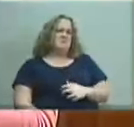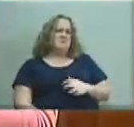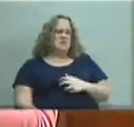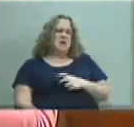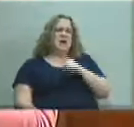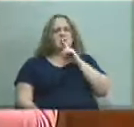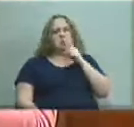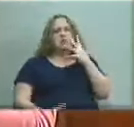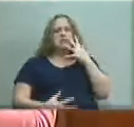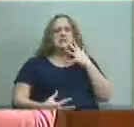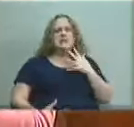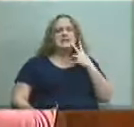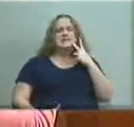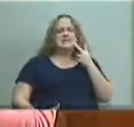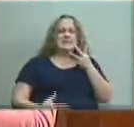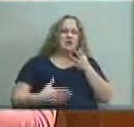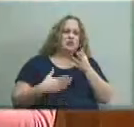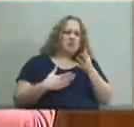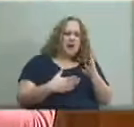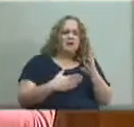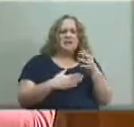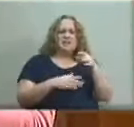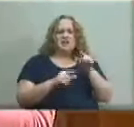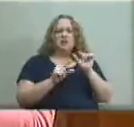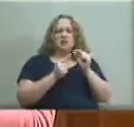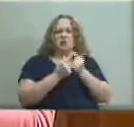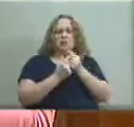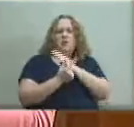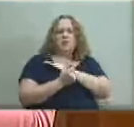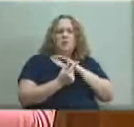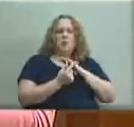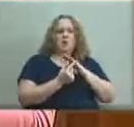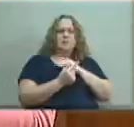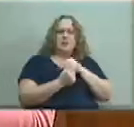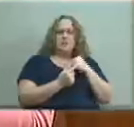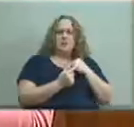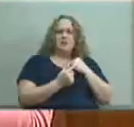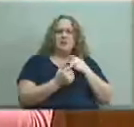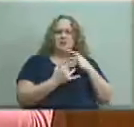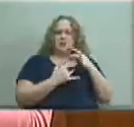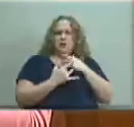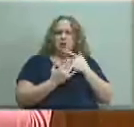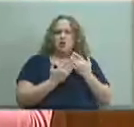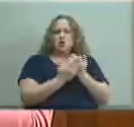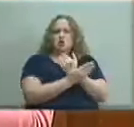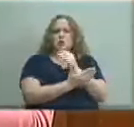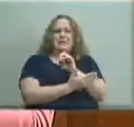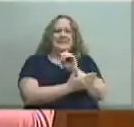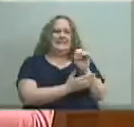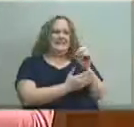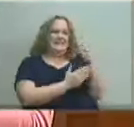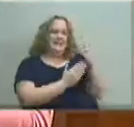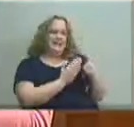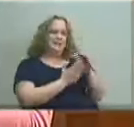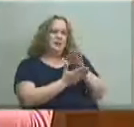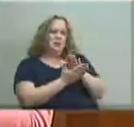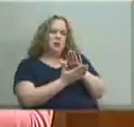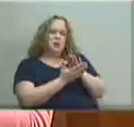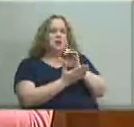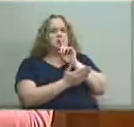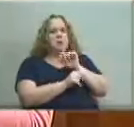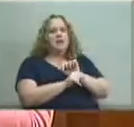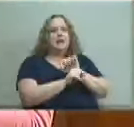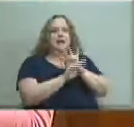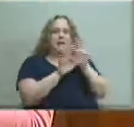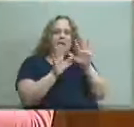i am deeply saddened to see the direction being laid by this group of board members concerning the new east end school it is a clearly laid plan by